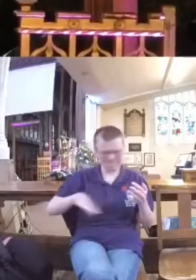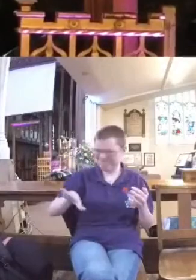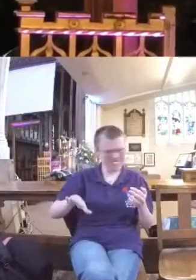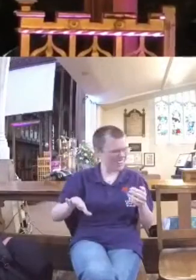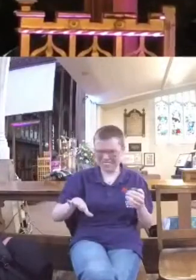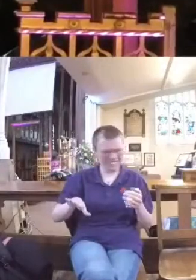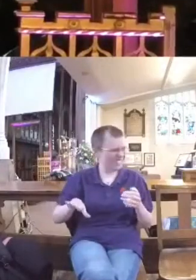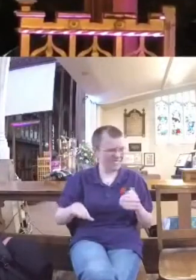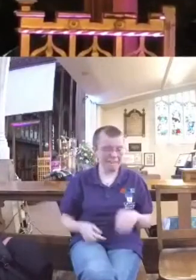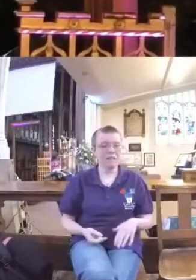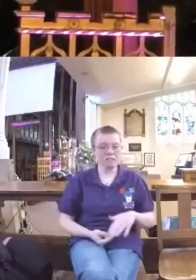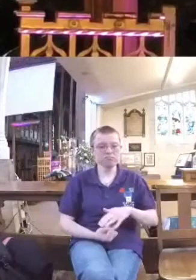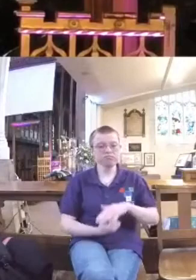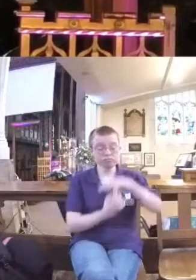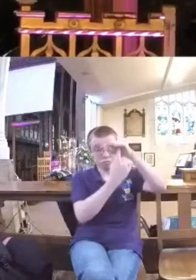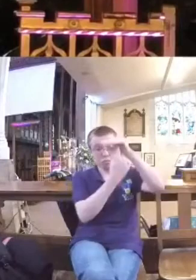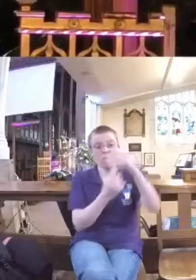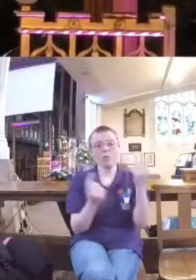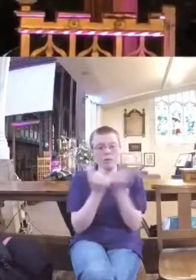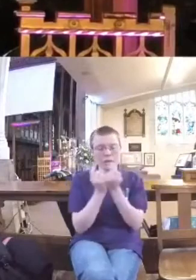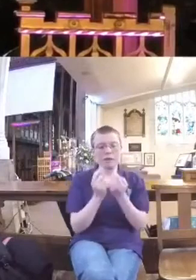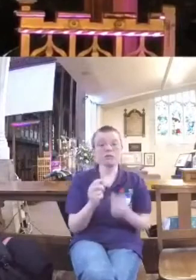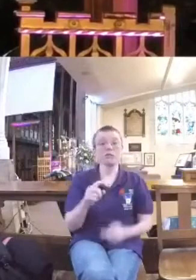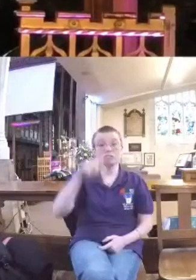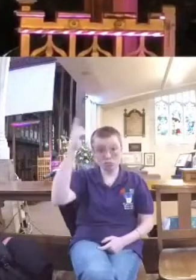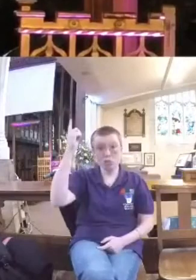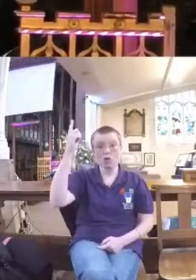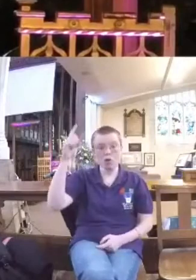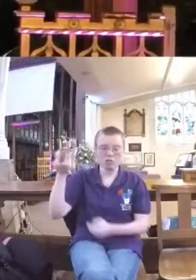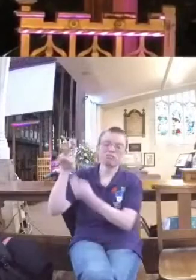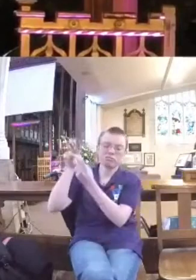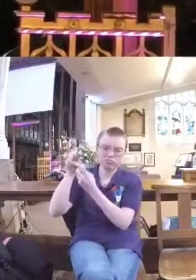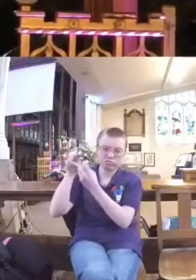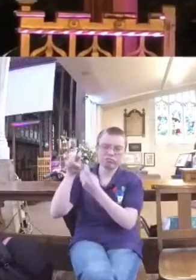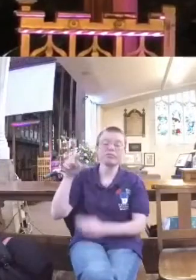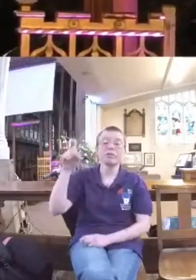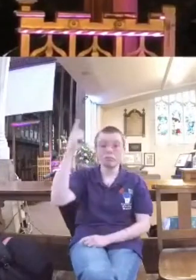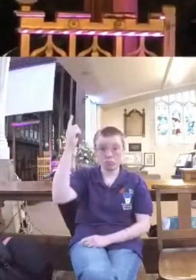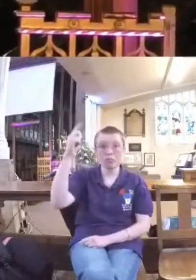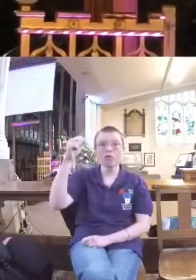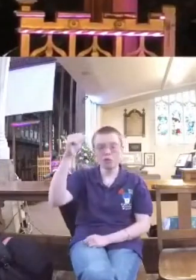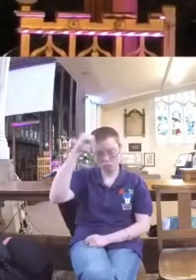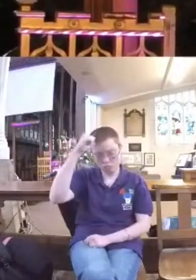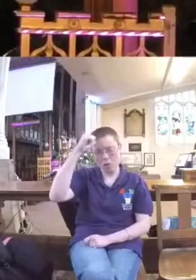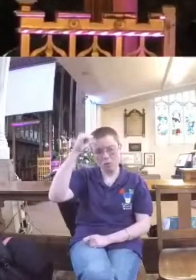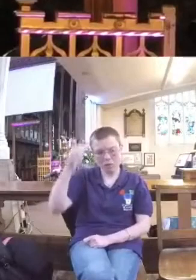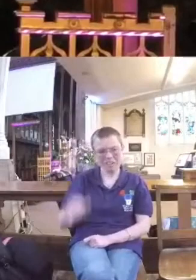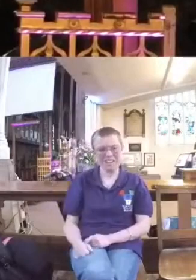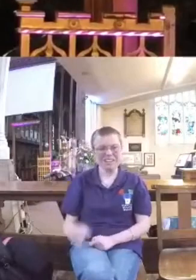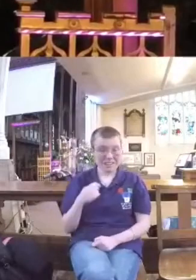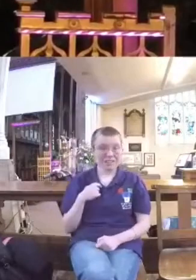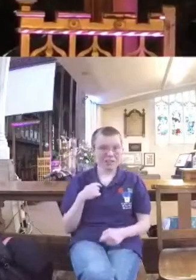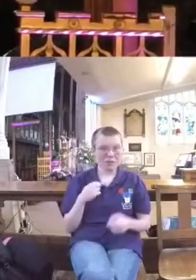Ultimately, it's about hearing God's voice and getting to know him. And even though I struggle with the detail,